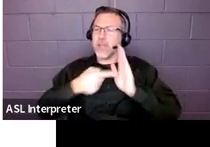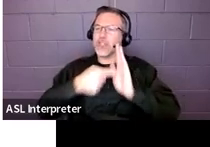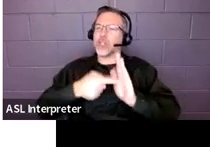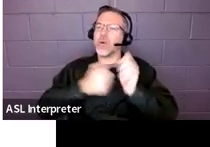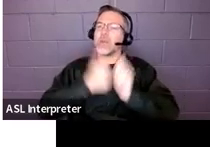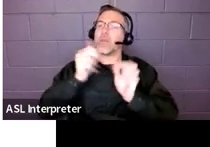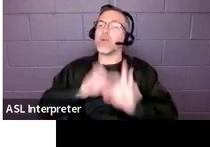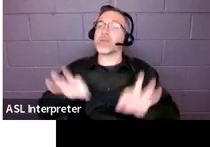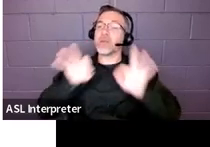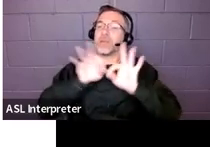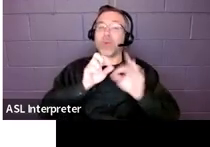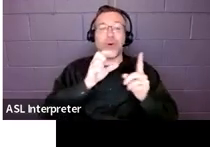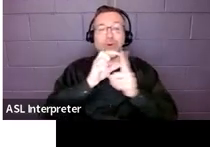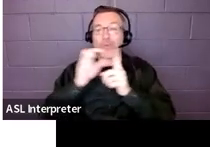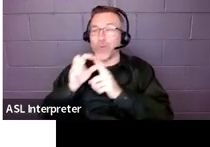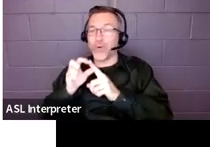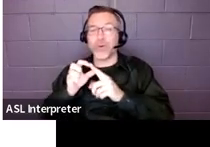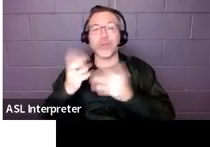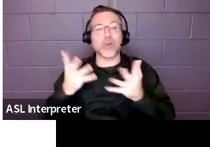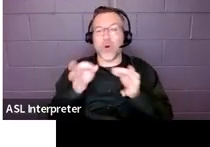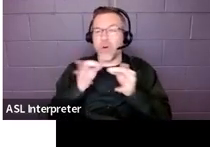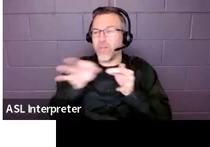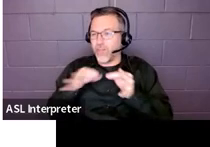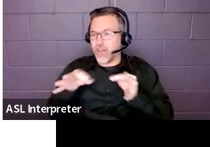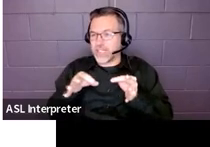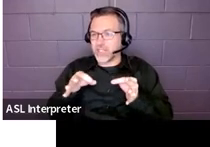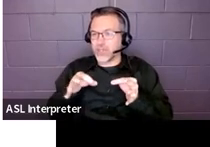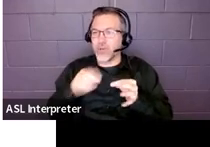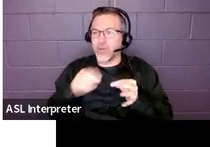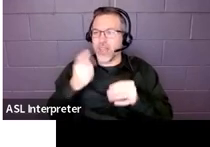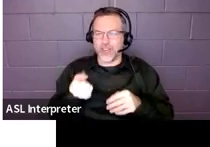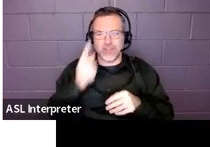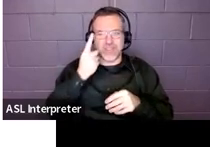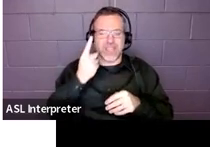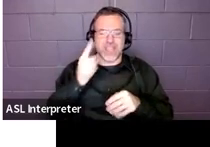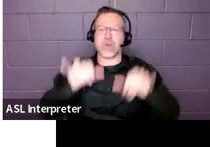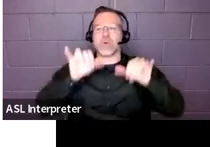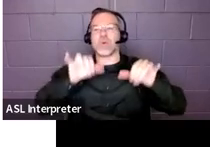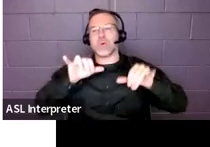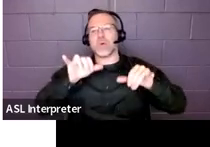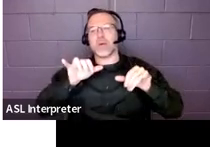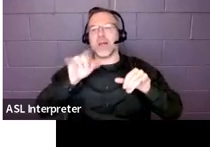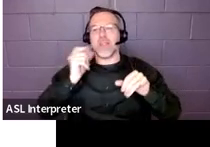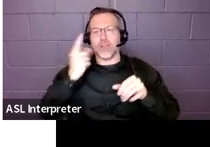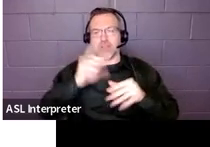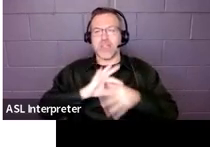phrases so that they get those context clues, like, immediately when they're looking at them.